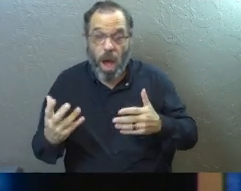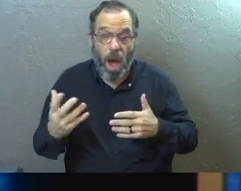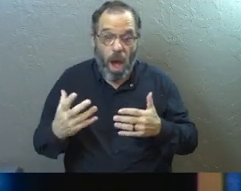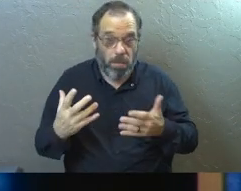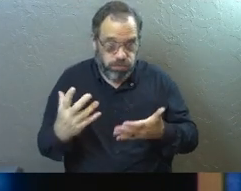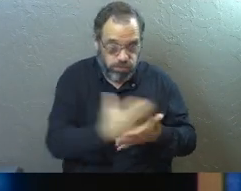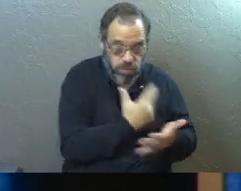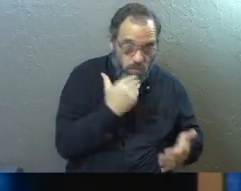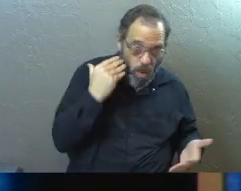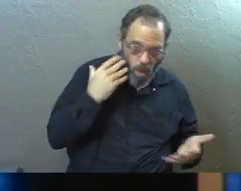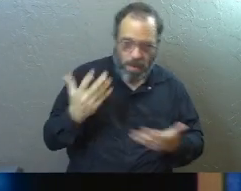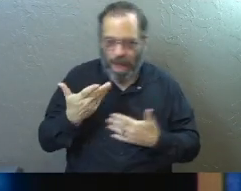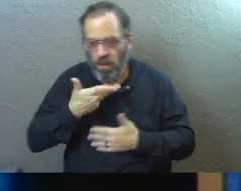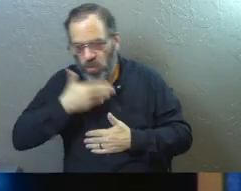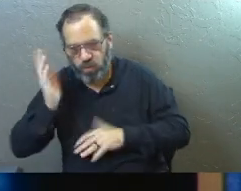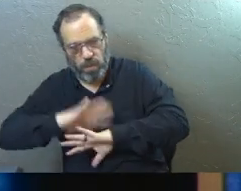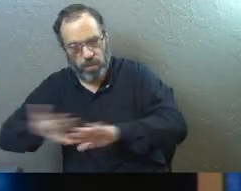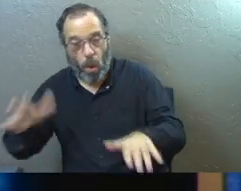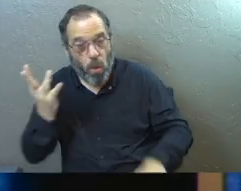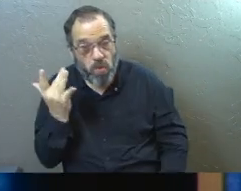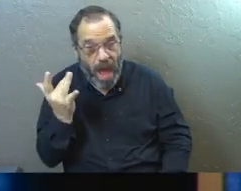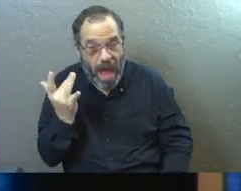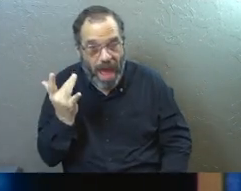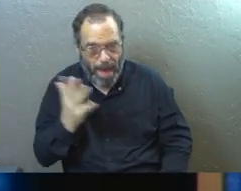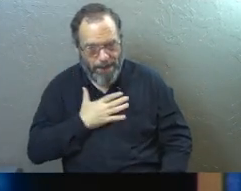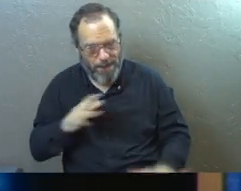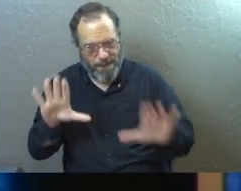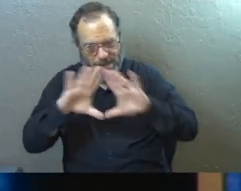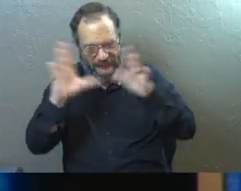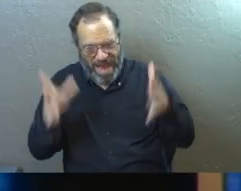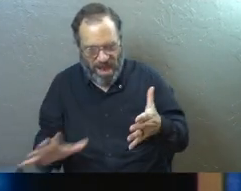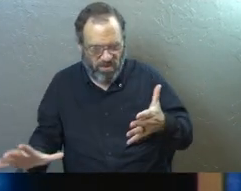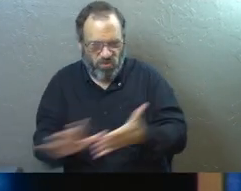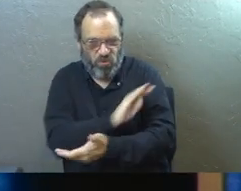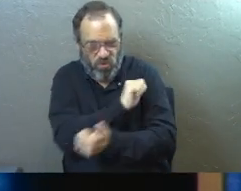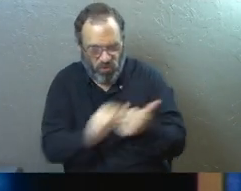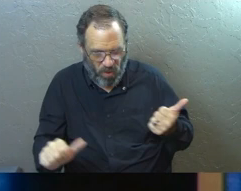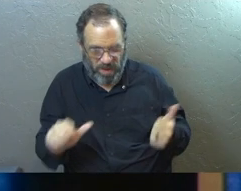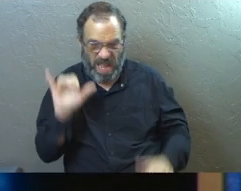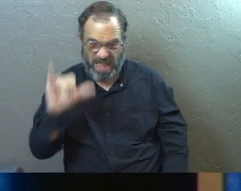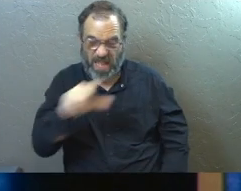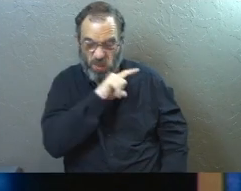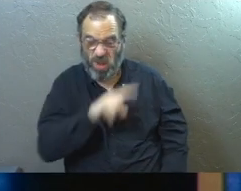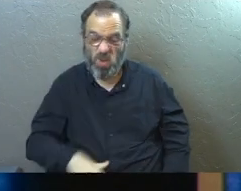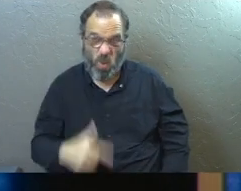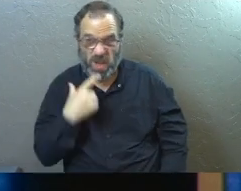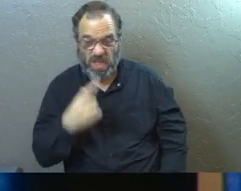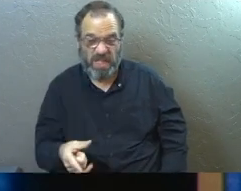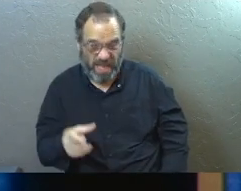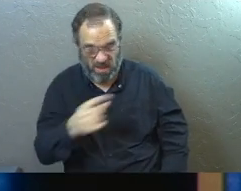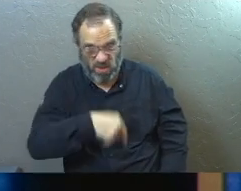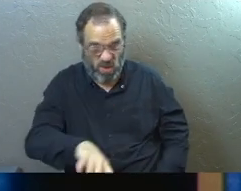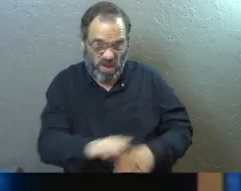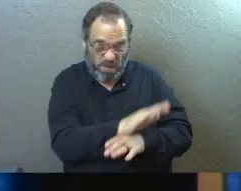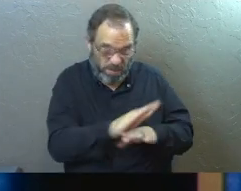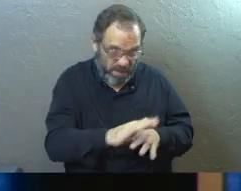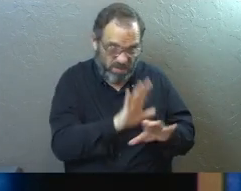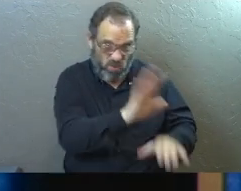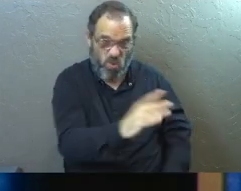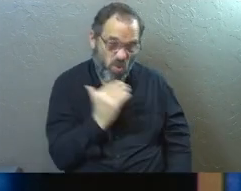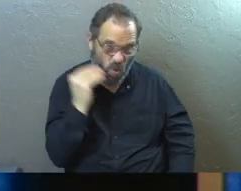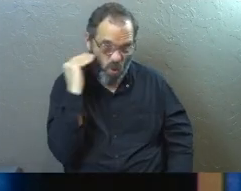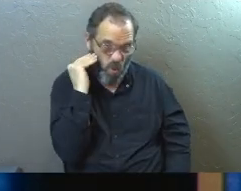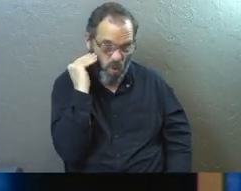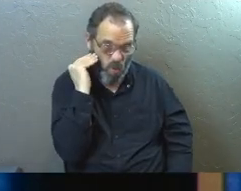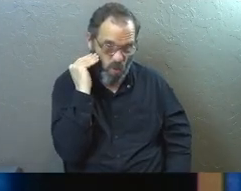brought your harvest home, I blew it away. Why? Because my house lies in ruins, says the Lord of heaven's armies, while all of you are busy building your